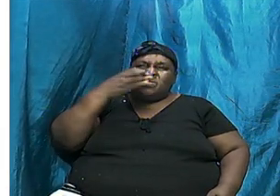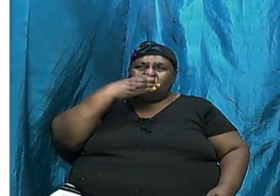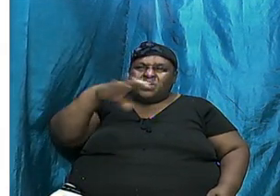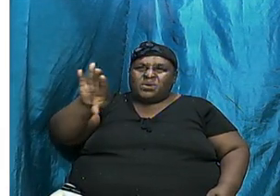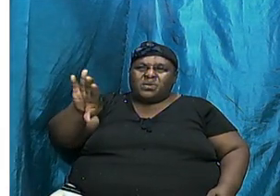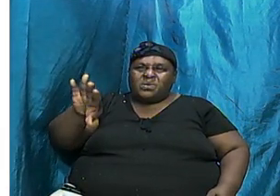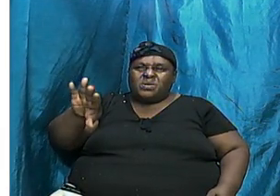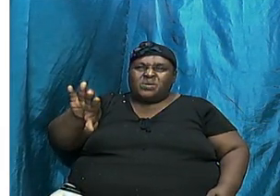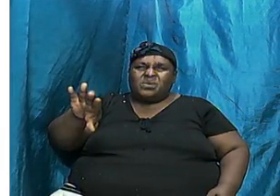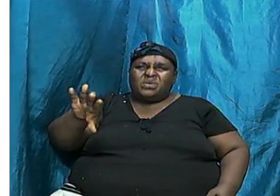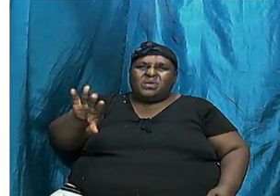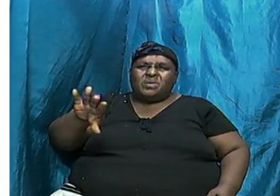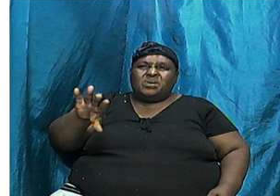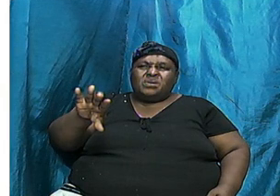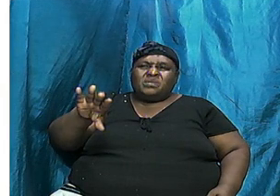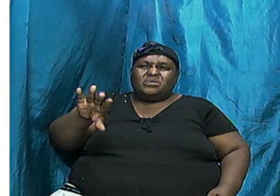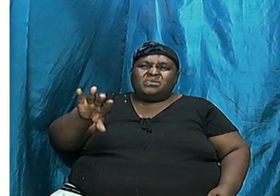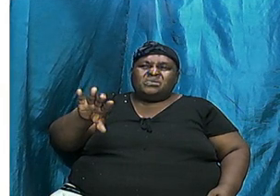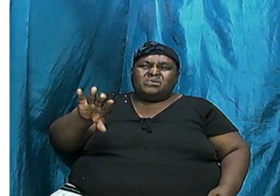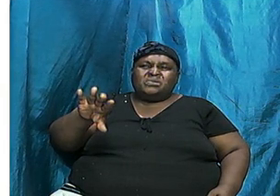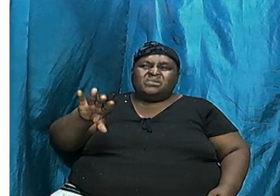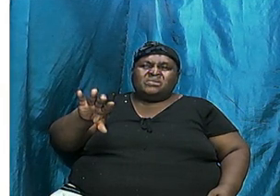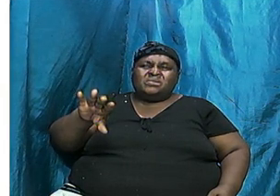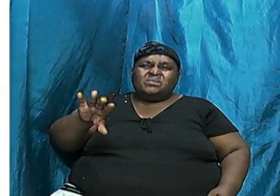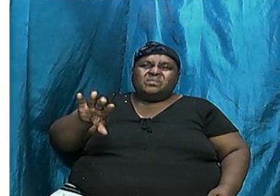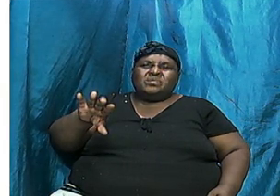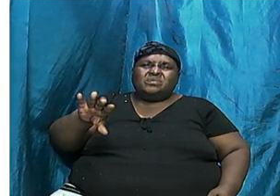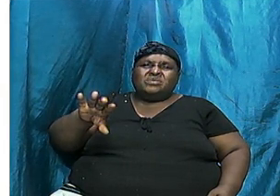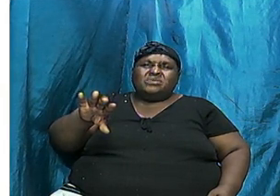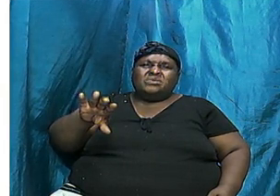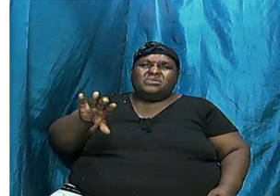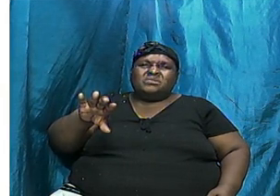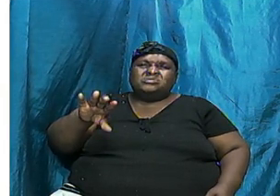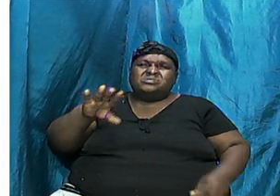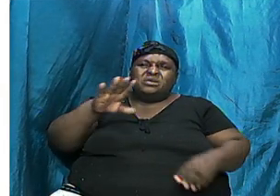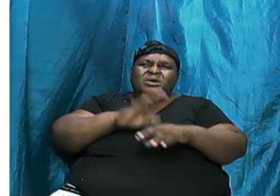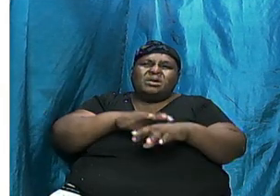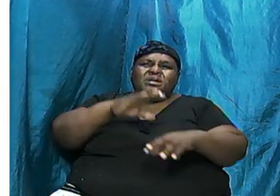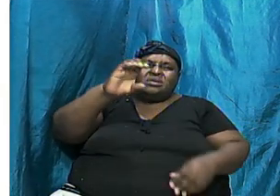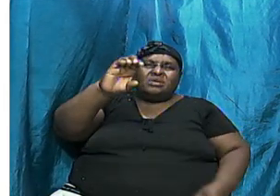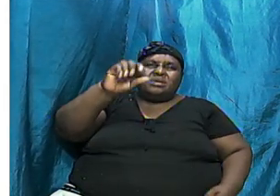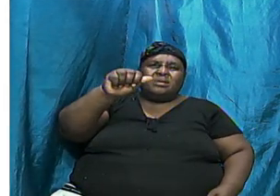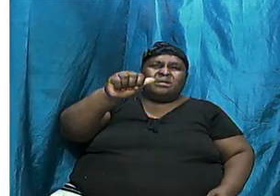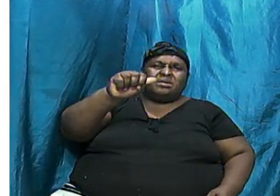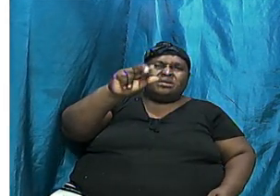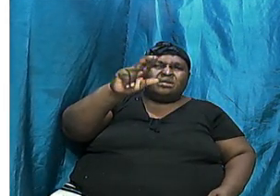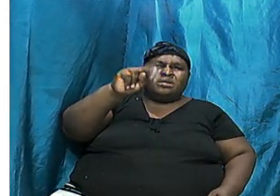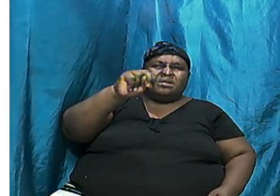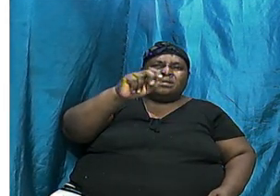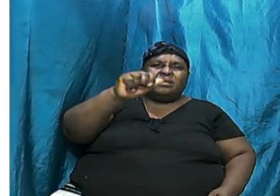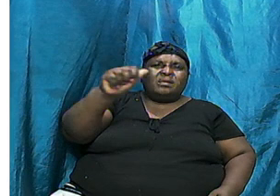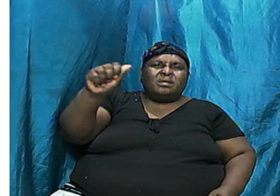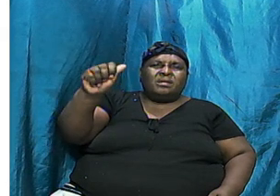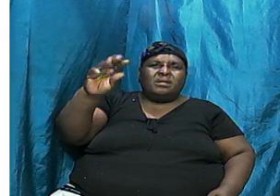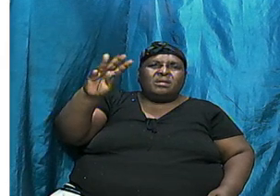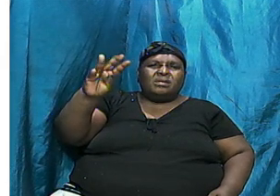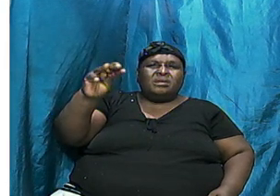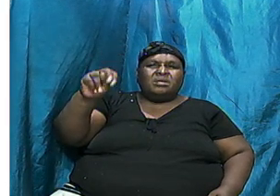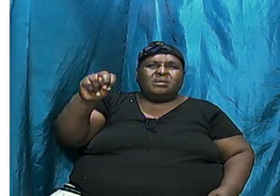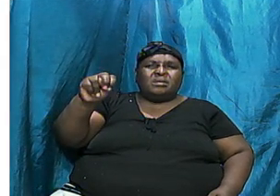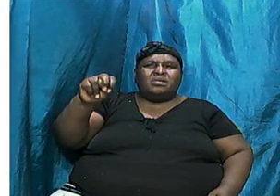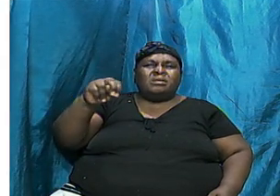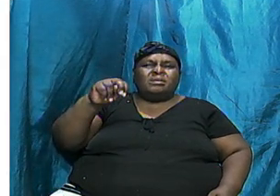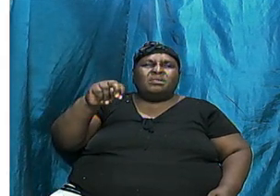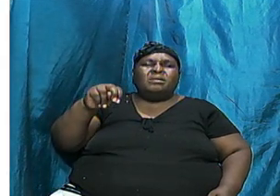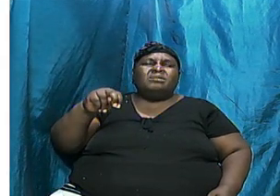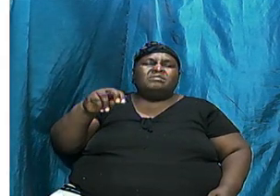to Canaan And nobody was cursed And God don't curse nobody Etc, etc And of course we can